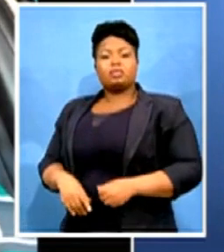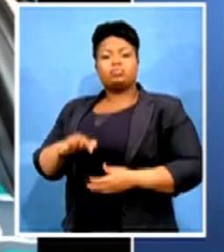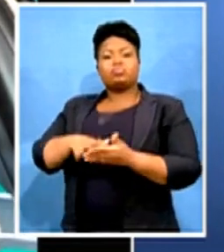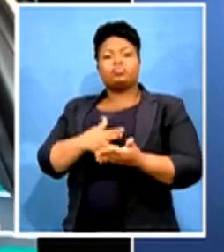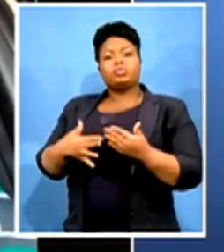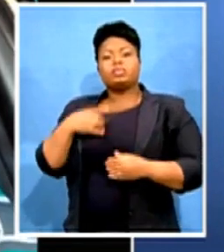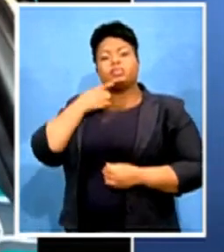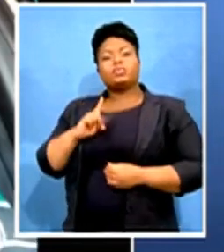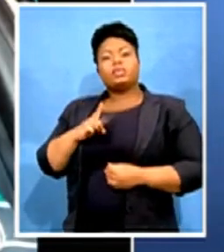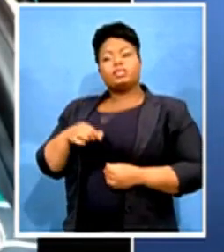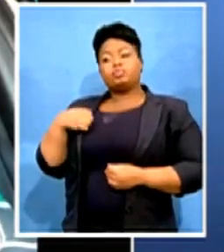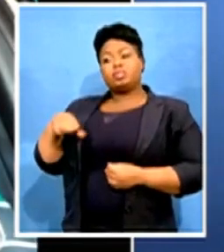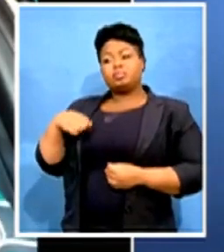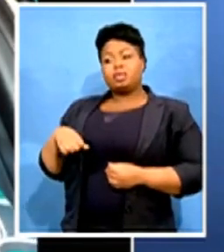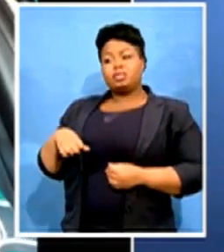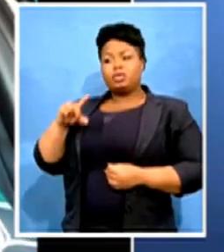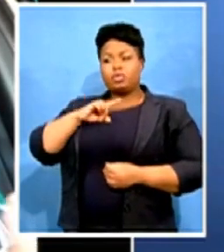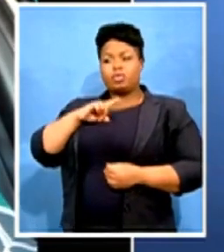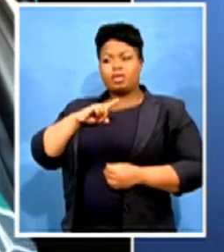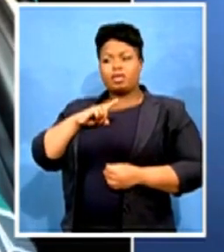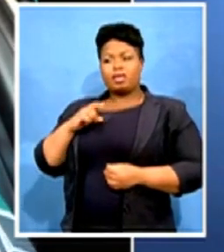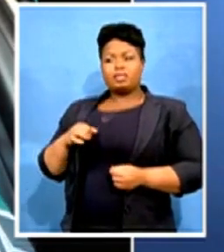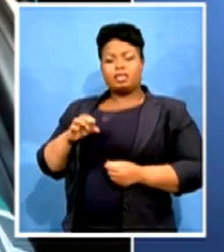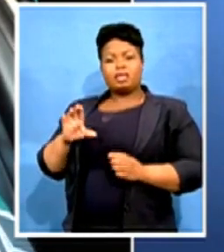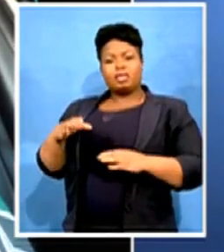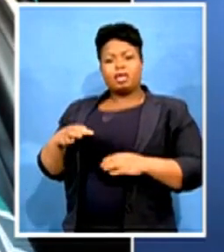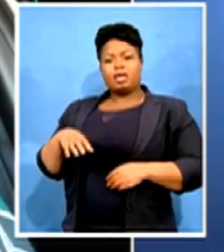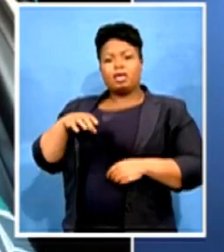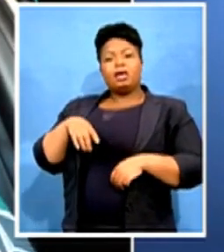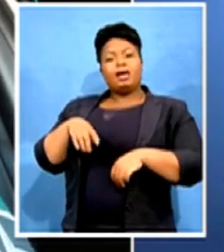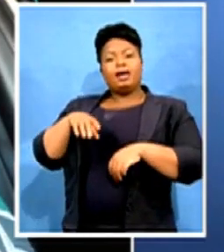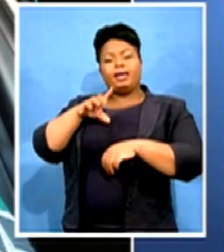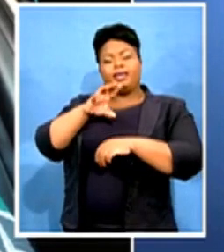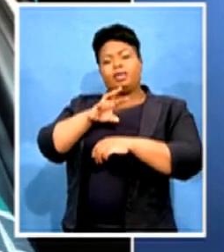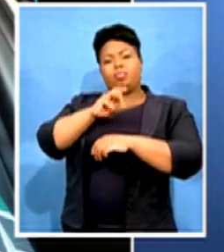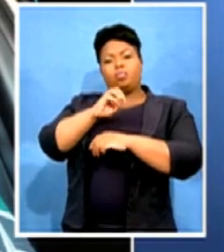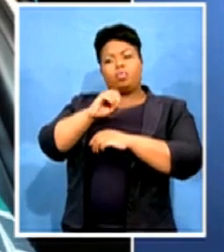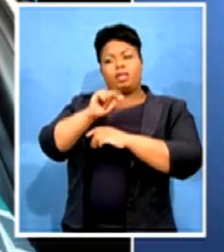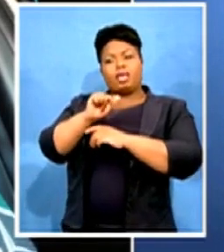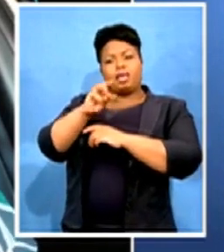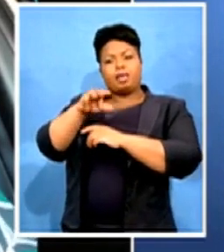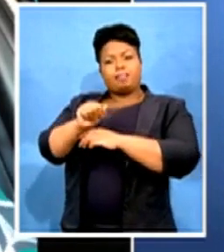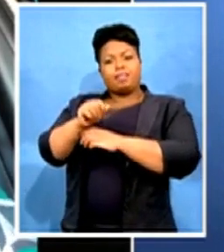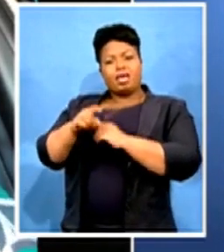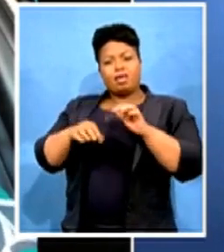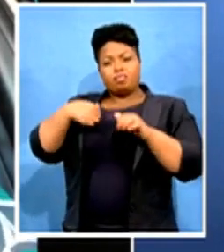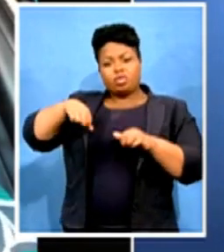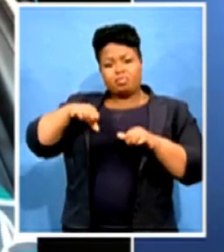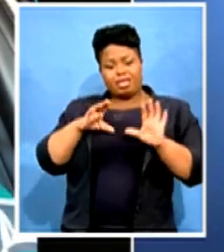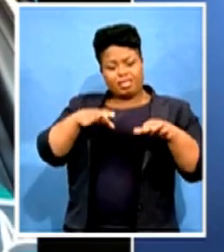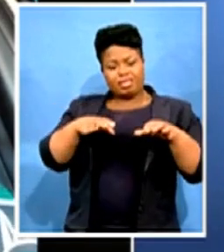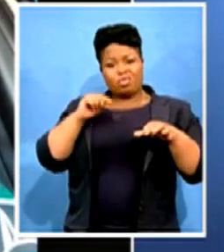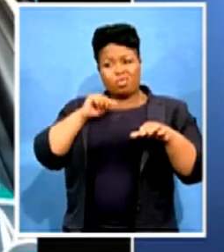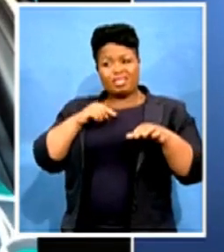under Nakamudiri Molema. You can say the Chobota did not deal with issues of water and sanitation because the issues